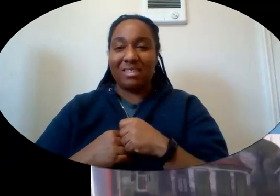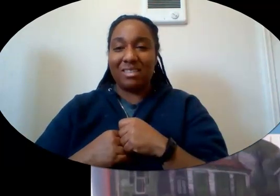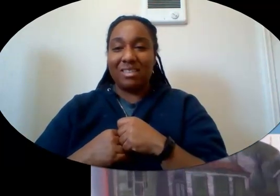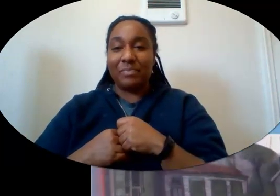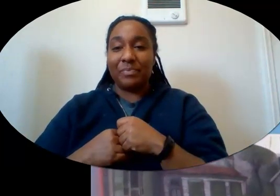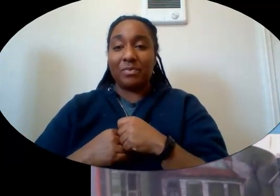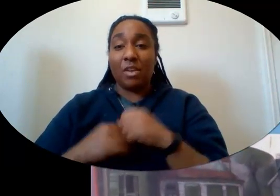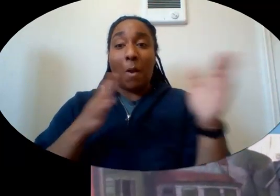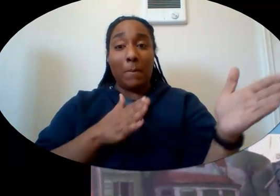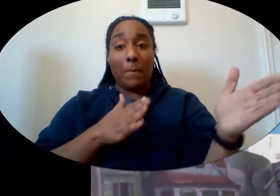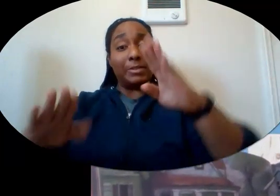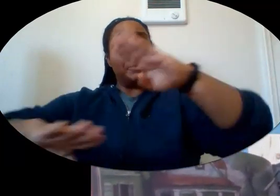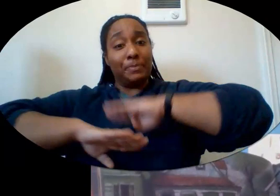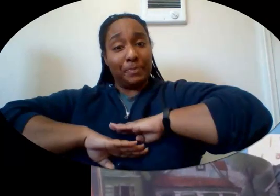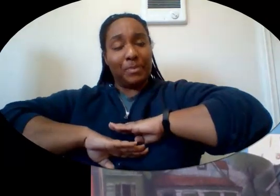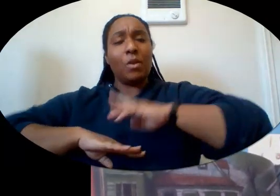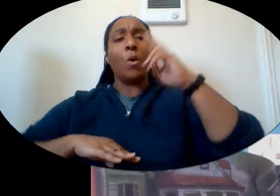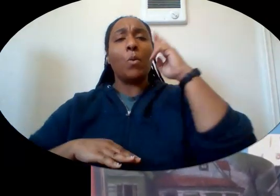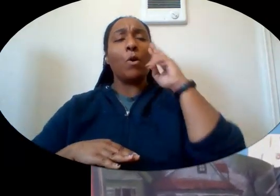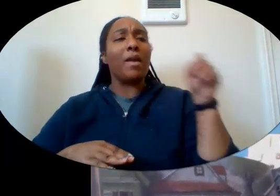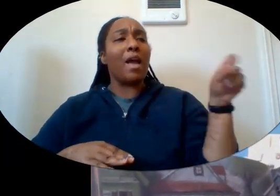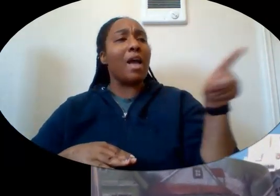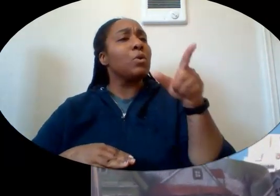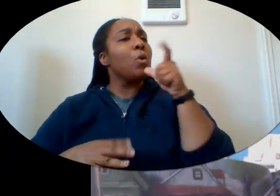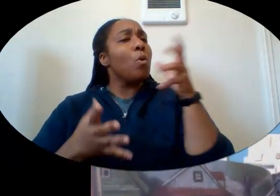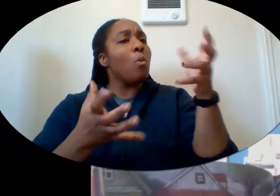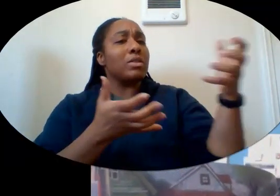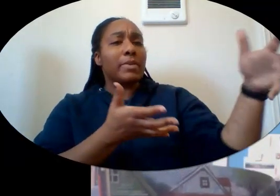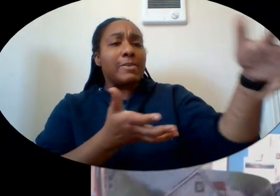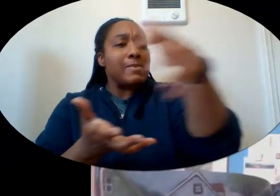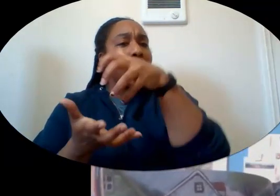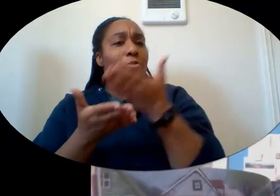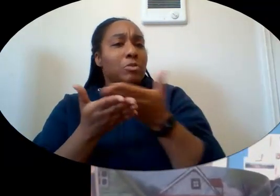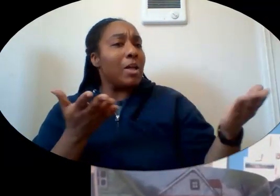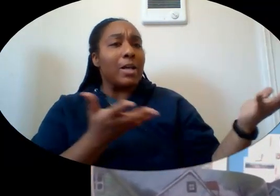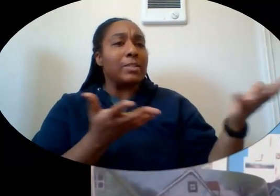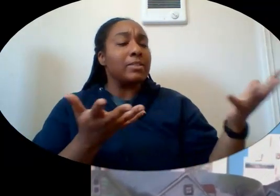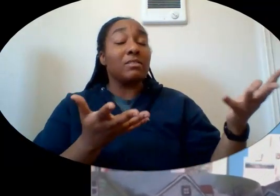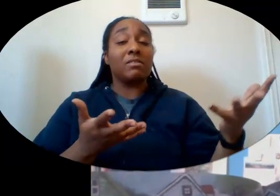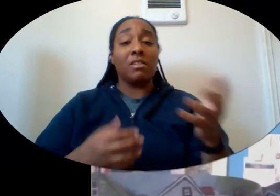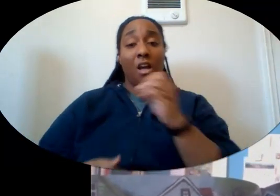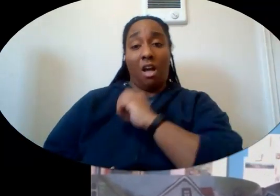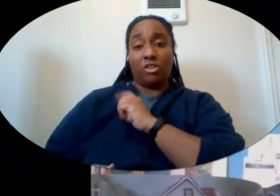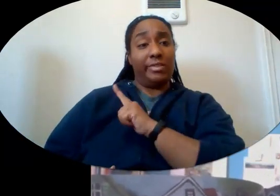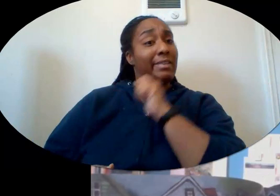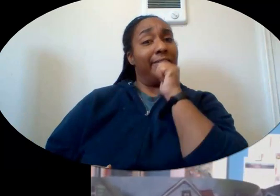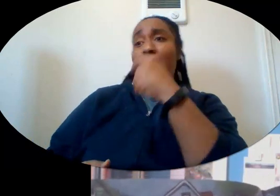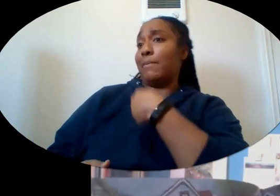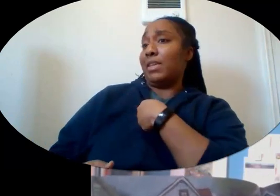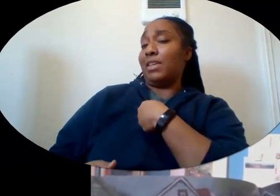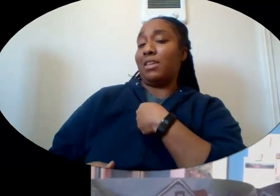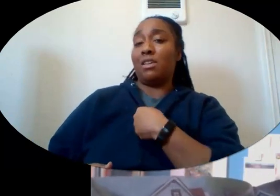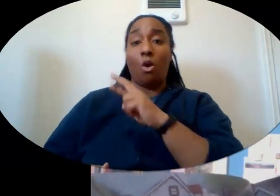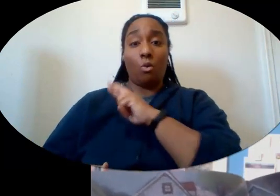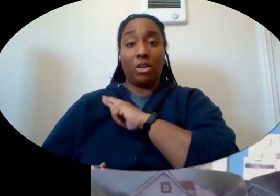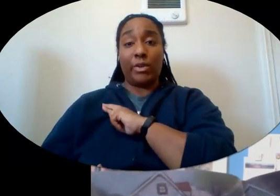Satisfied with her plans, Ruby asked. Who wants to help me gather the supplies? Not me, said Oscar Lee. Not don't